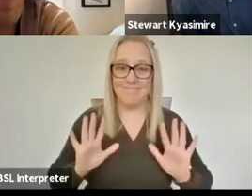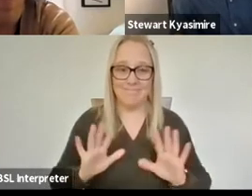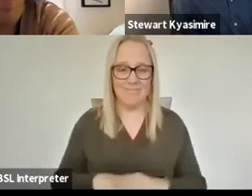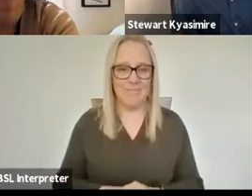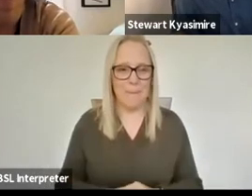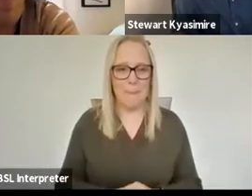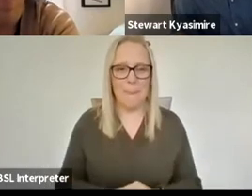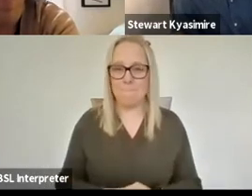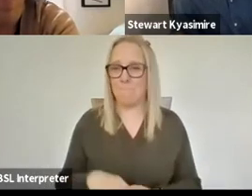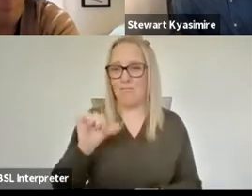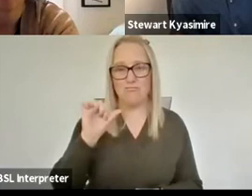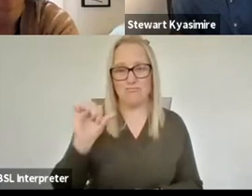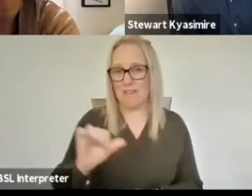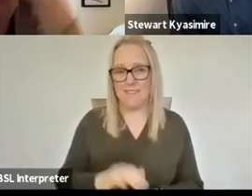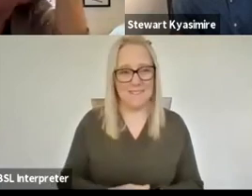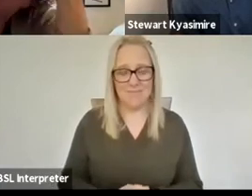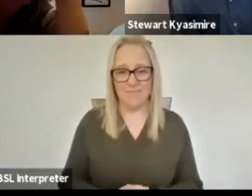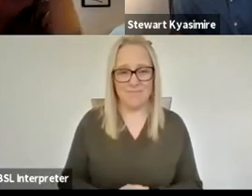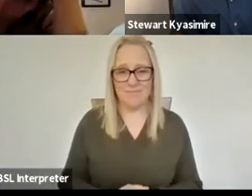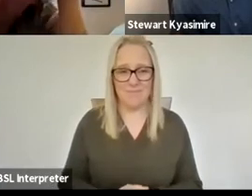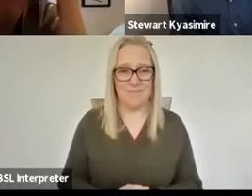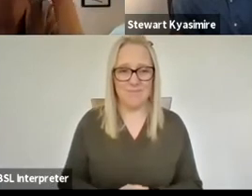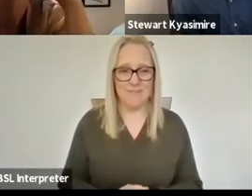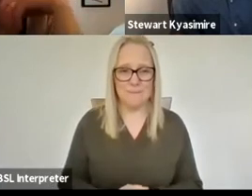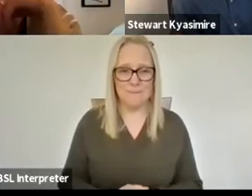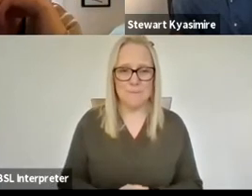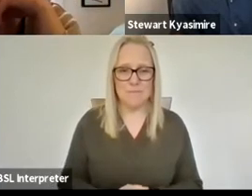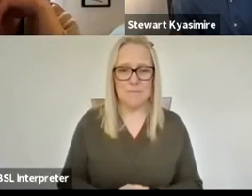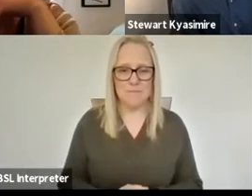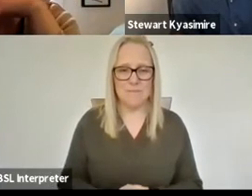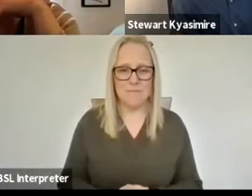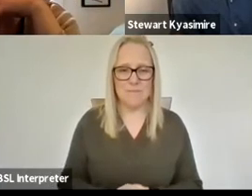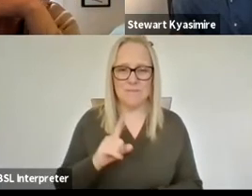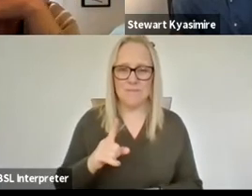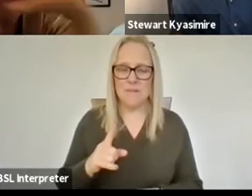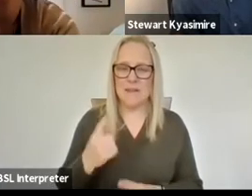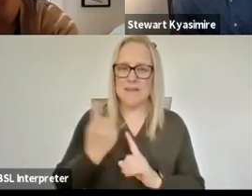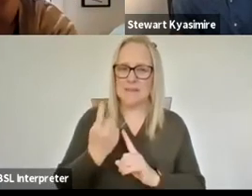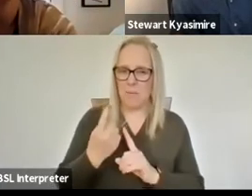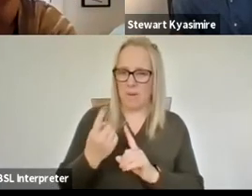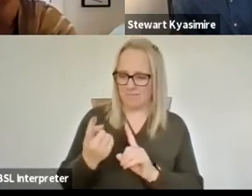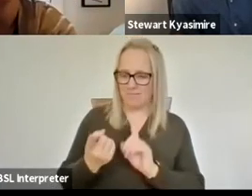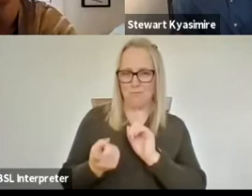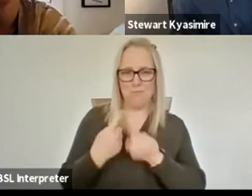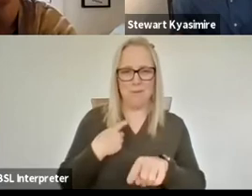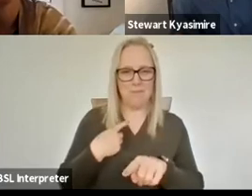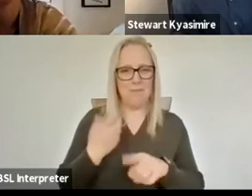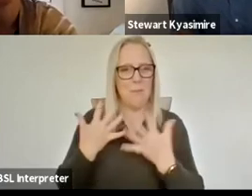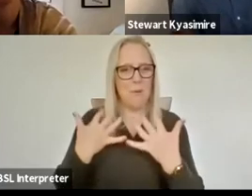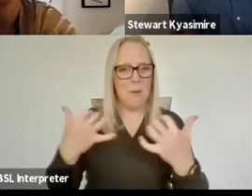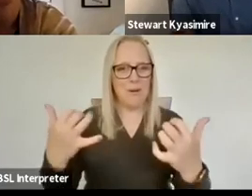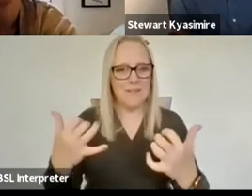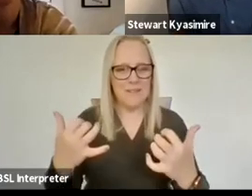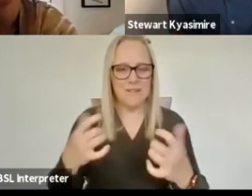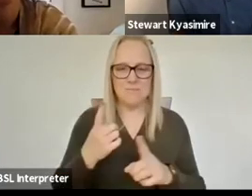absolutely and and that again that shines with a point from um the audience from sandy watson who's he's uh talking about the interest in the